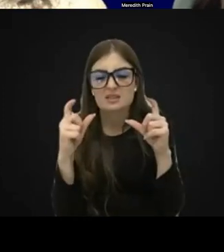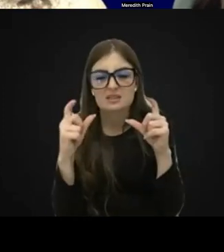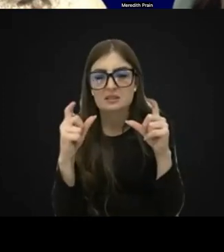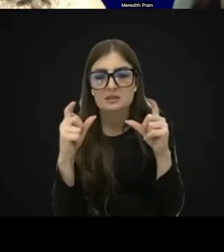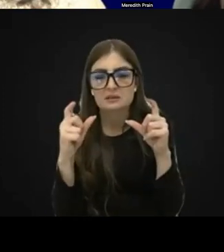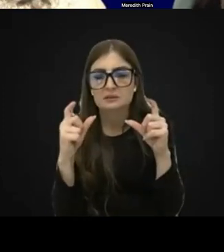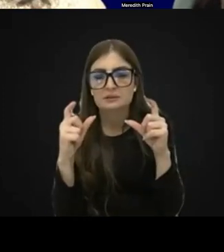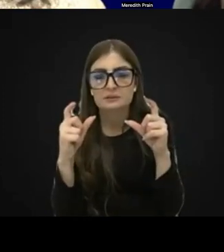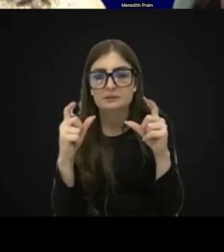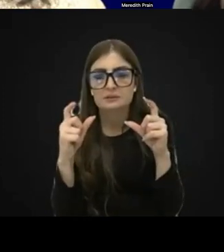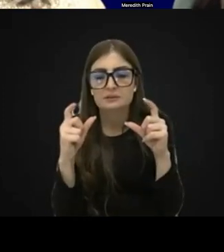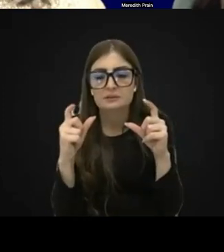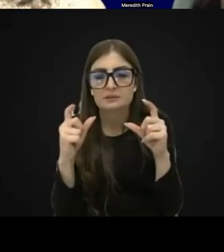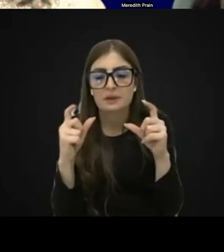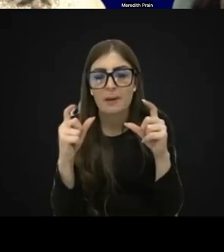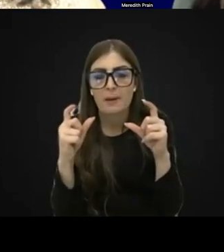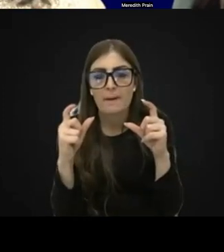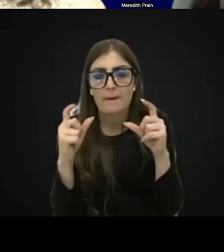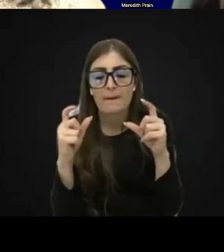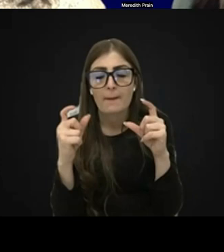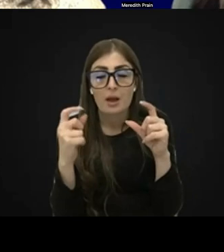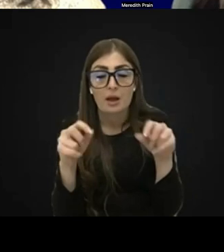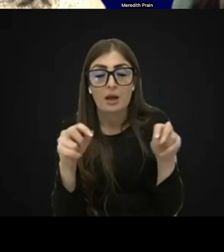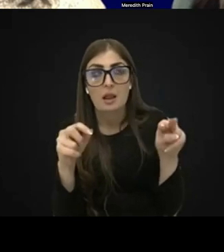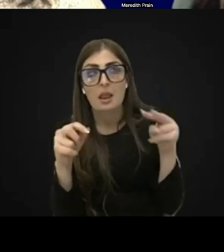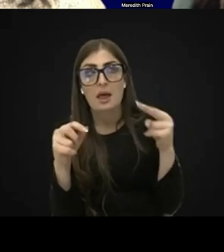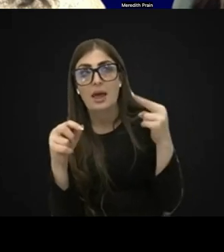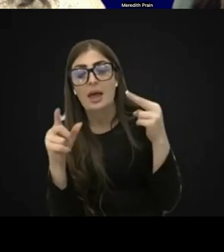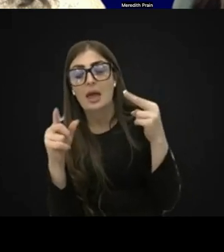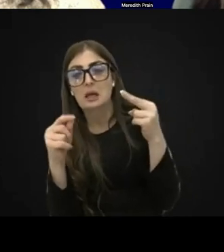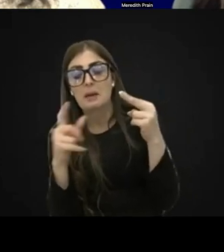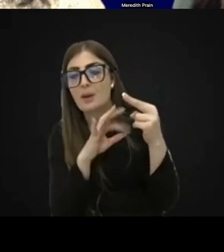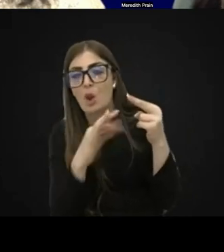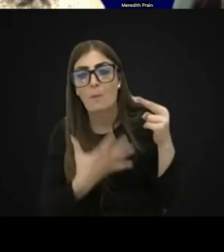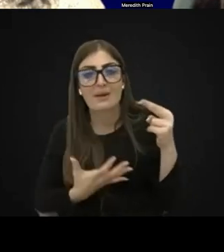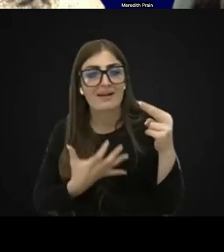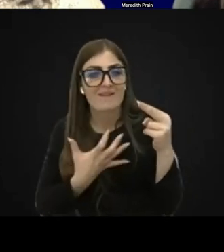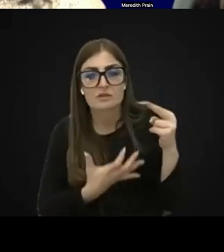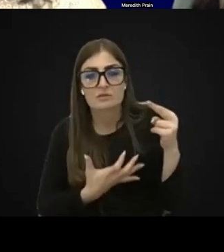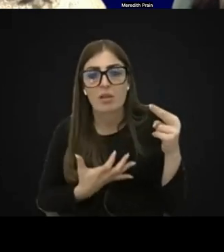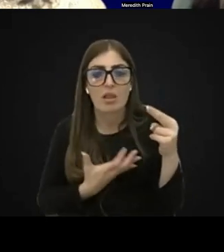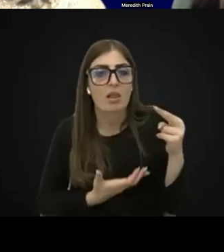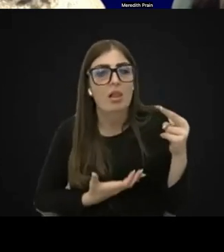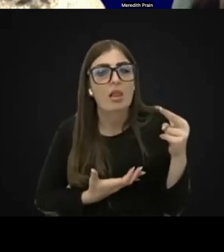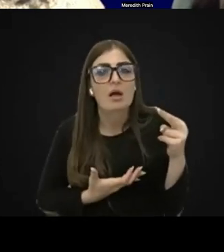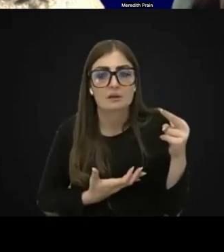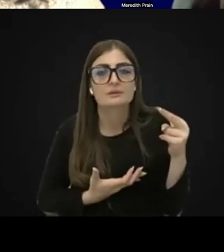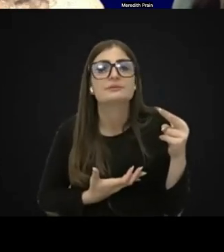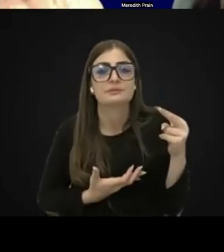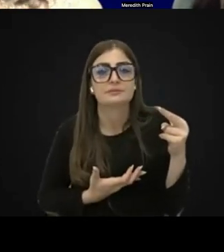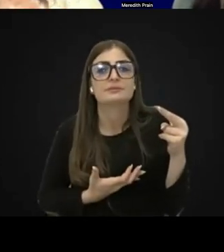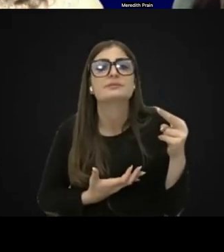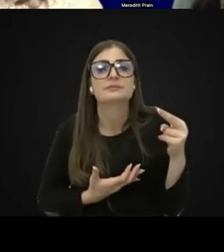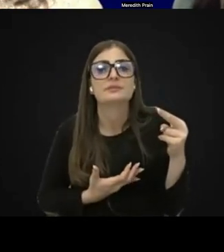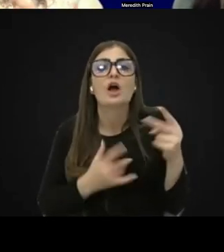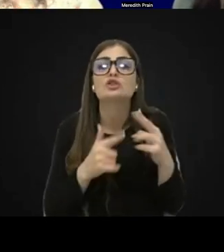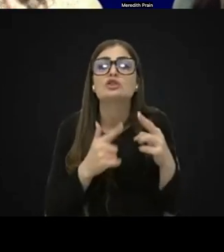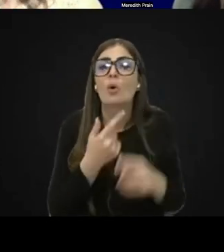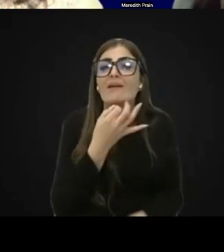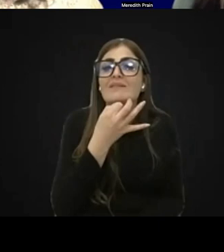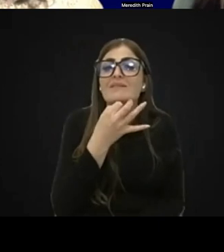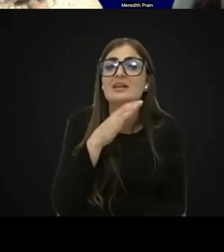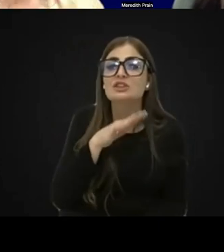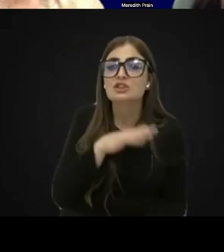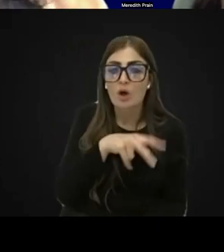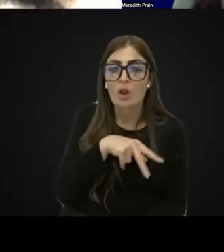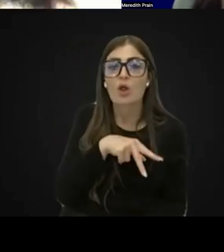because glare can cause discomfort as well. So I think that if a child is light